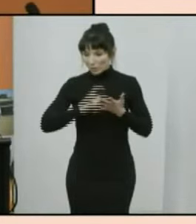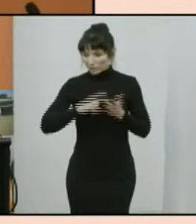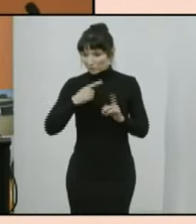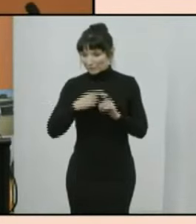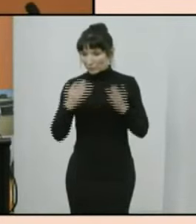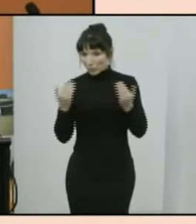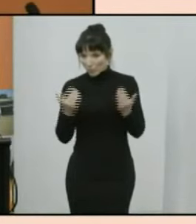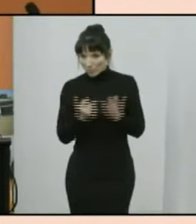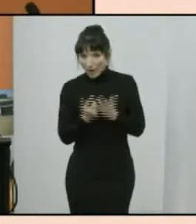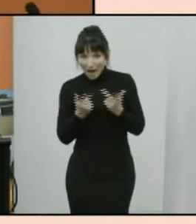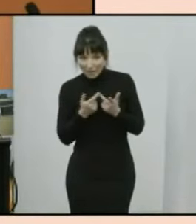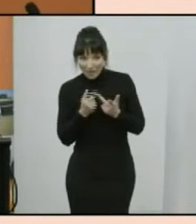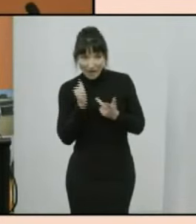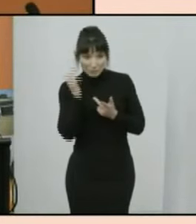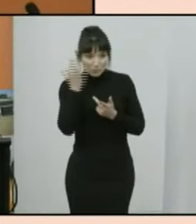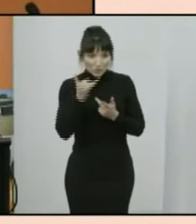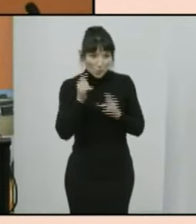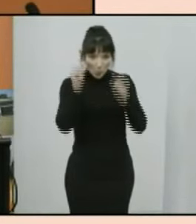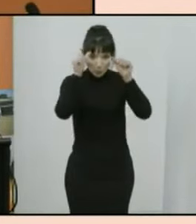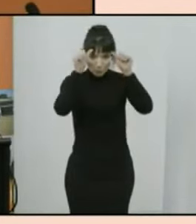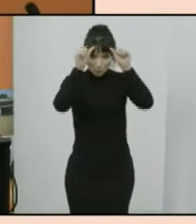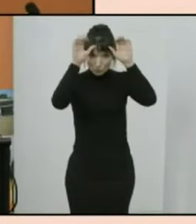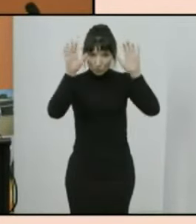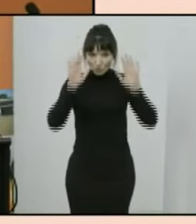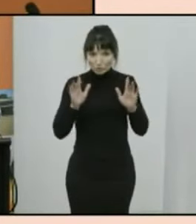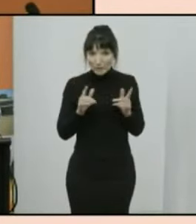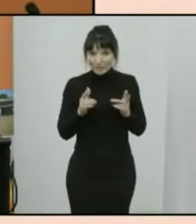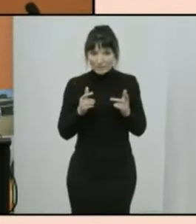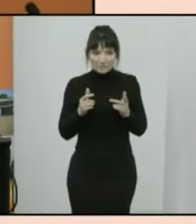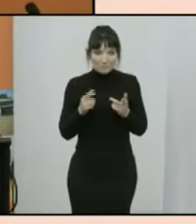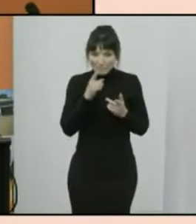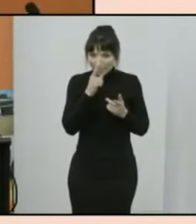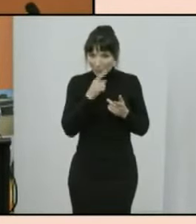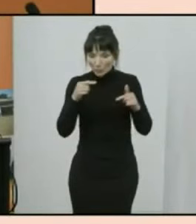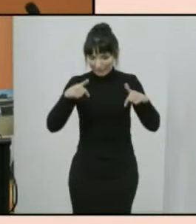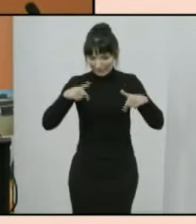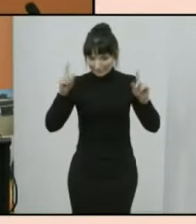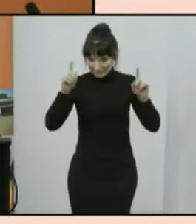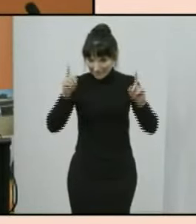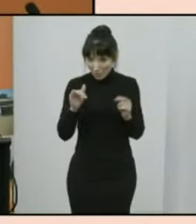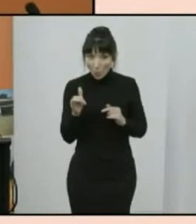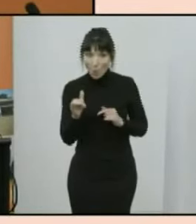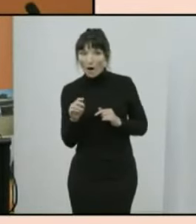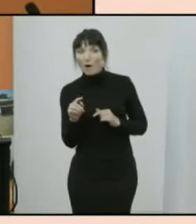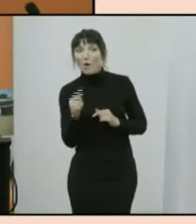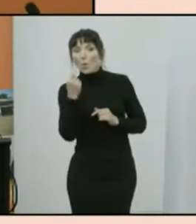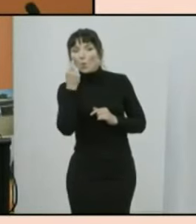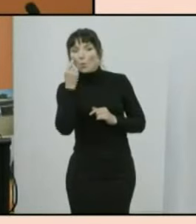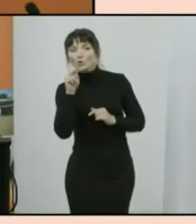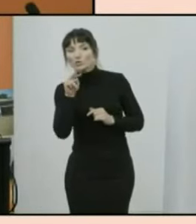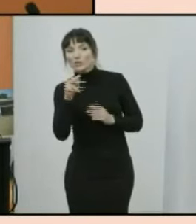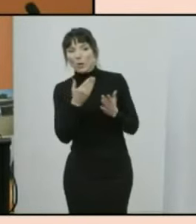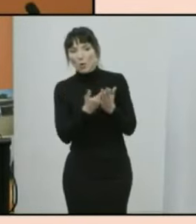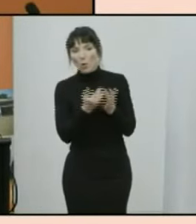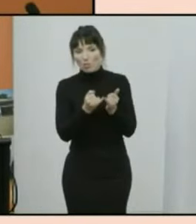welcome other aboriginal and forest strait islander people who may be attending today or viewing online